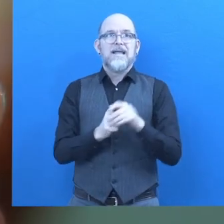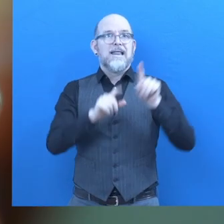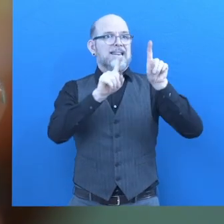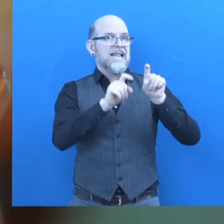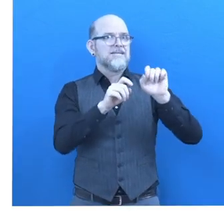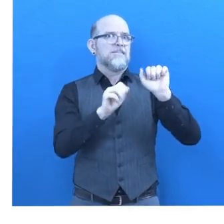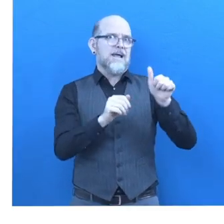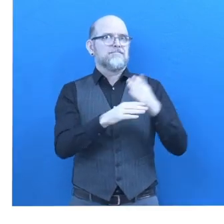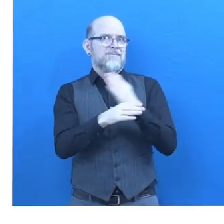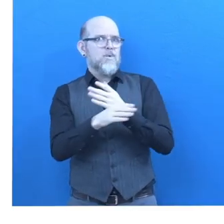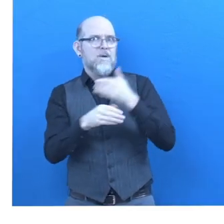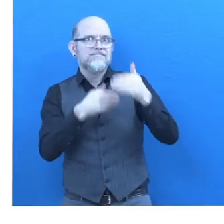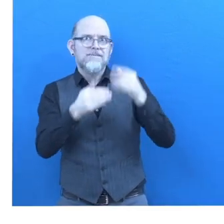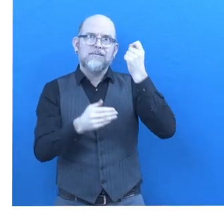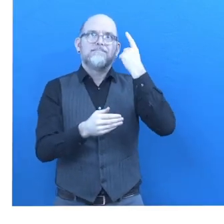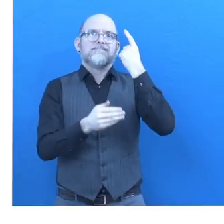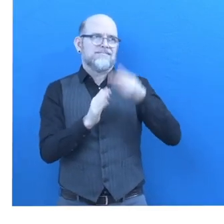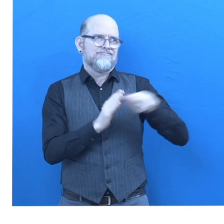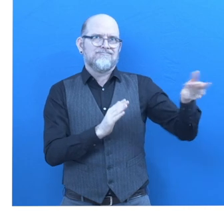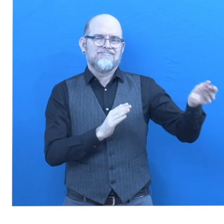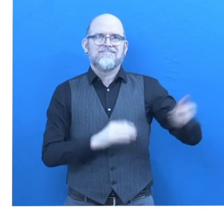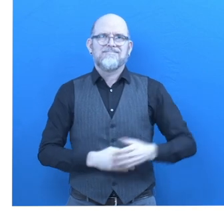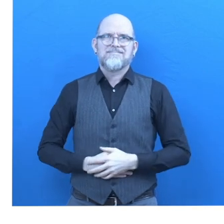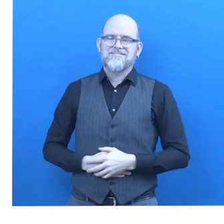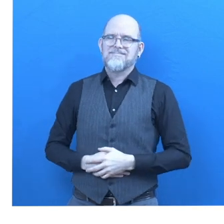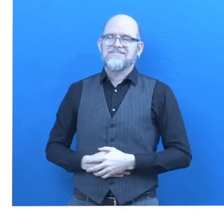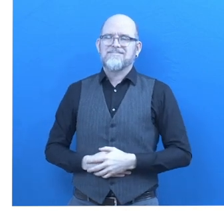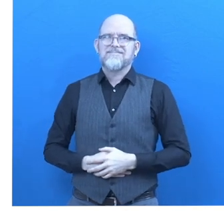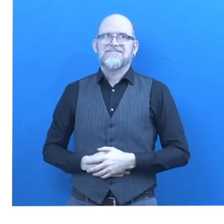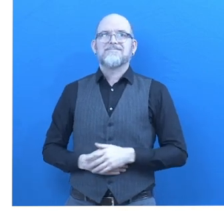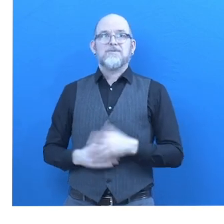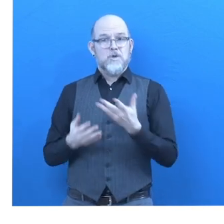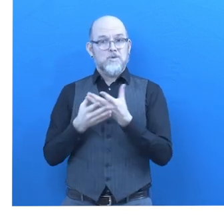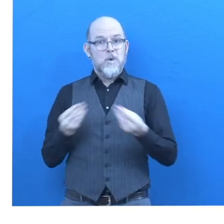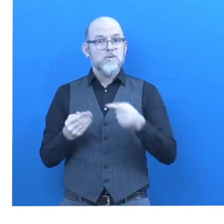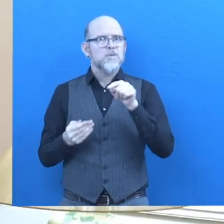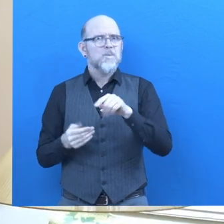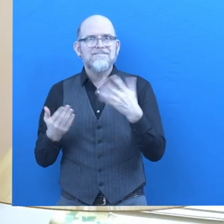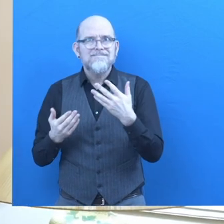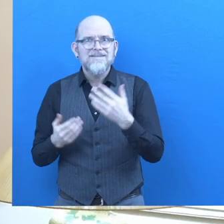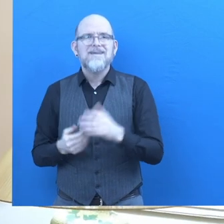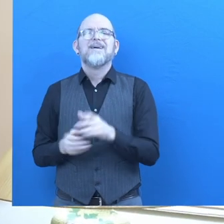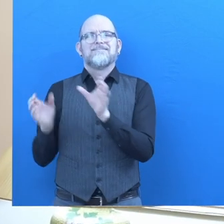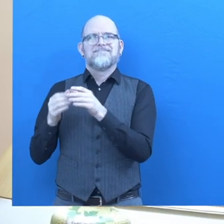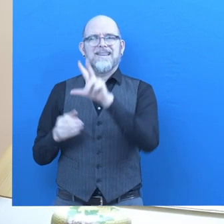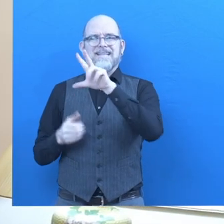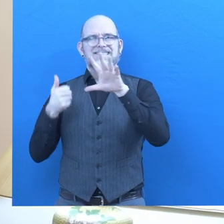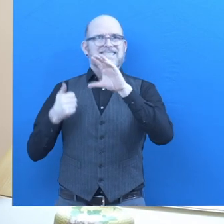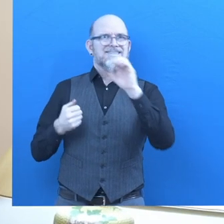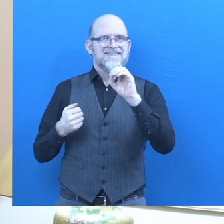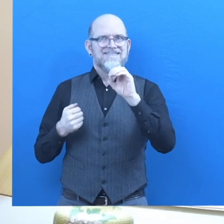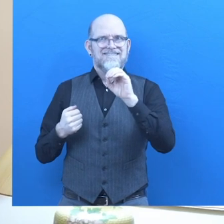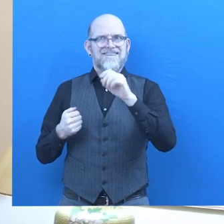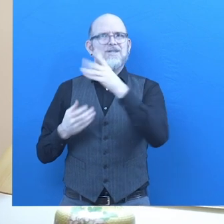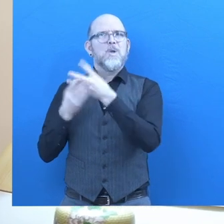or the marketplace. How did the solution help you? A beneficiary in a wheelchair The 360 solutions